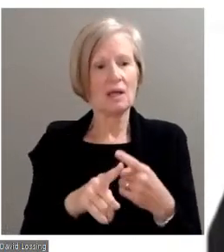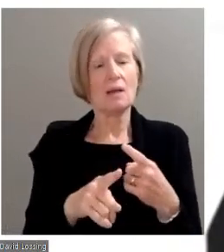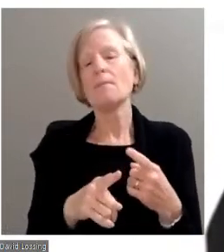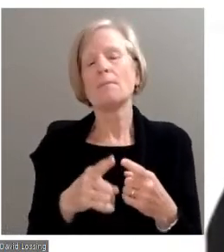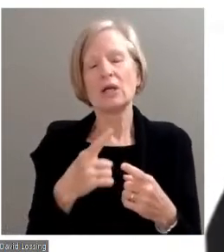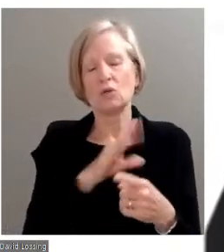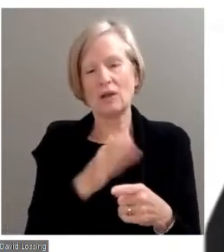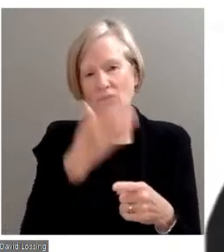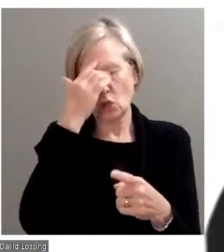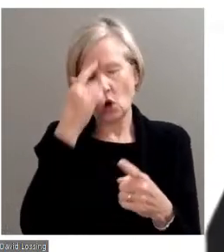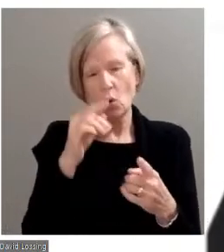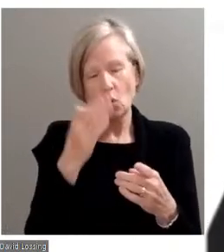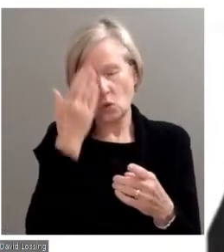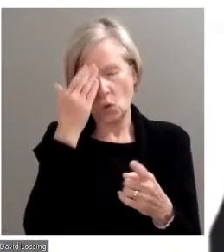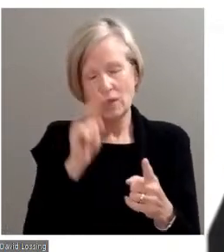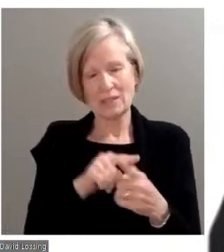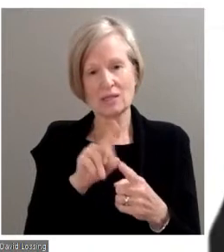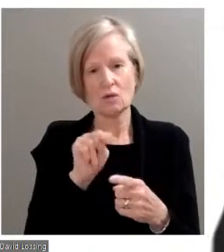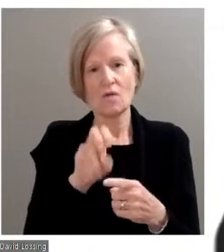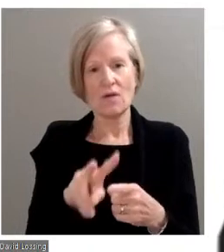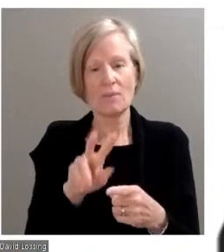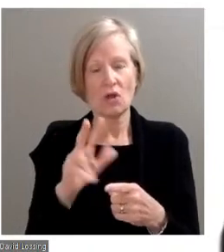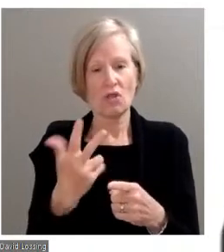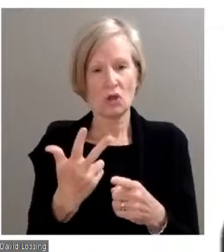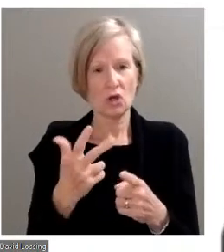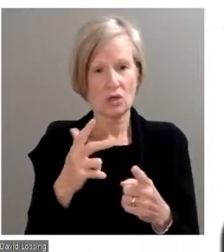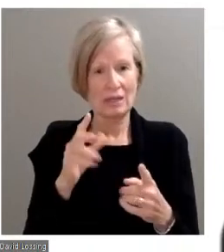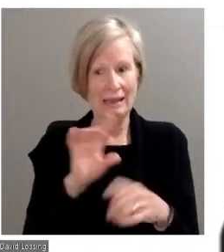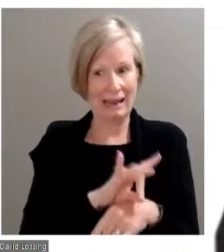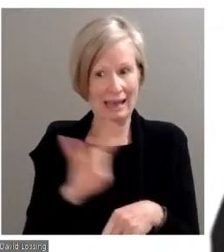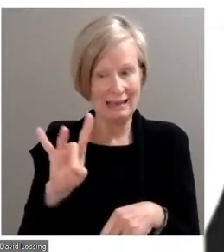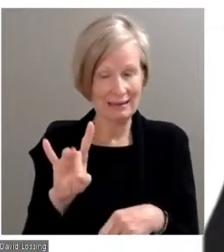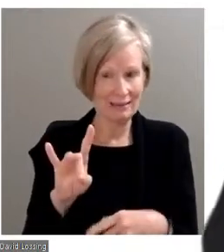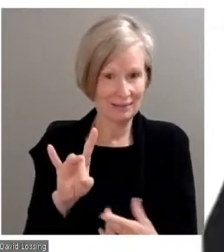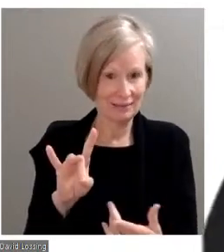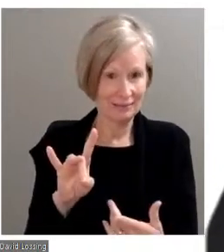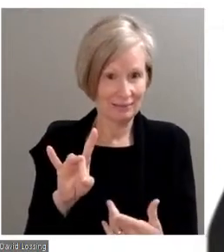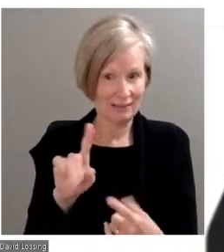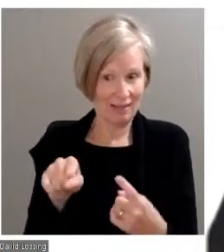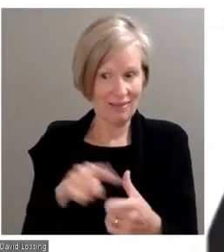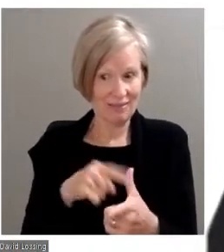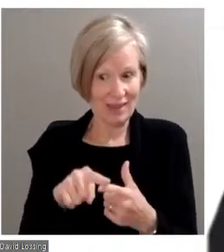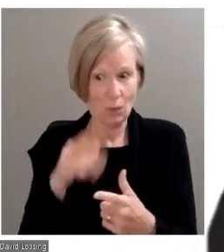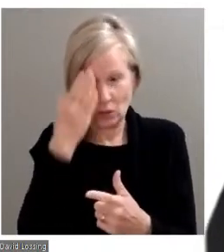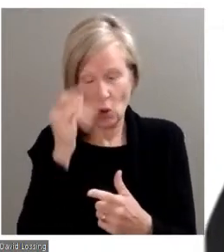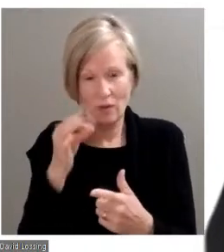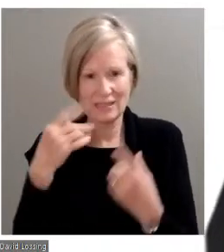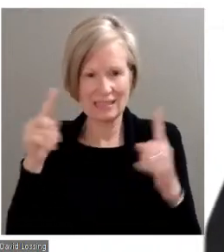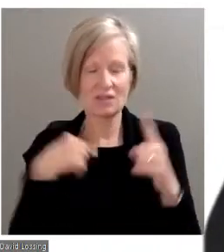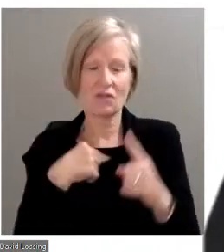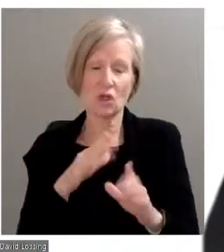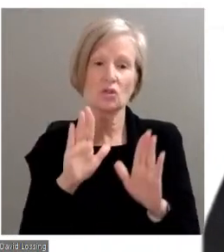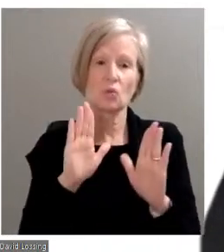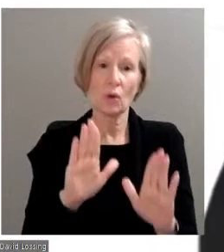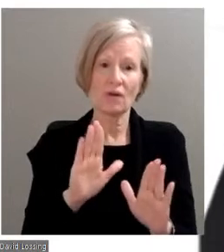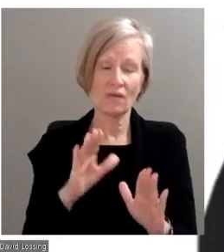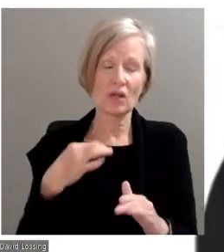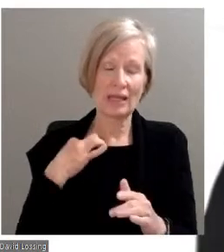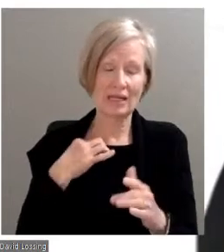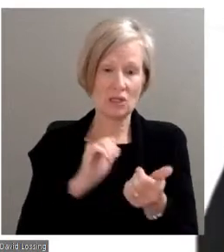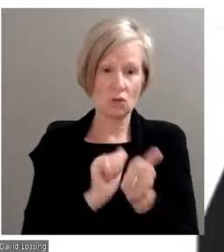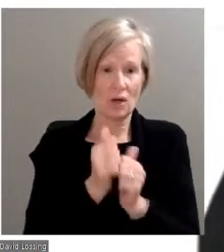November 3rd at 8 o'clock, and after the results come in, if it will be successful. There's some great candidates running for the board this year. So,